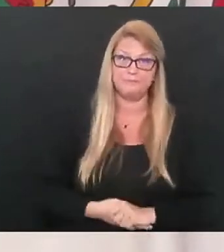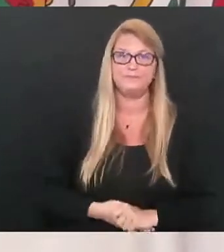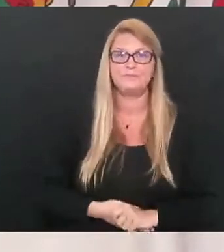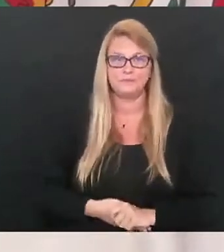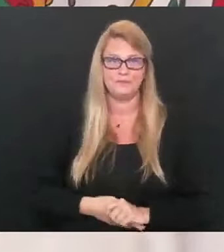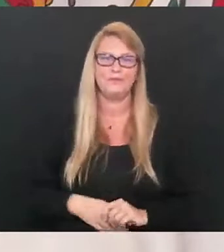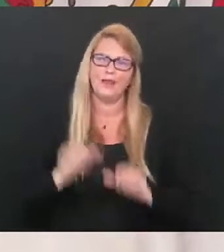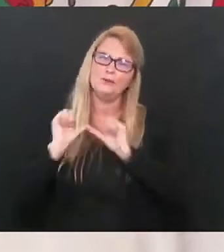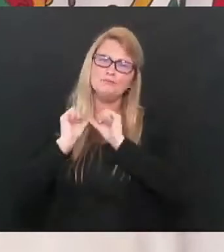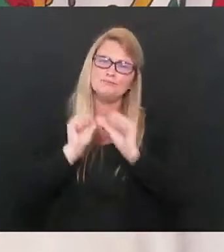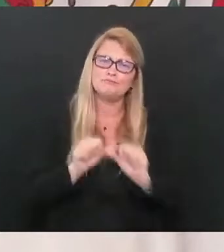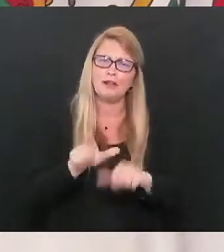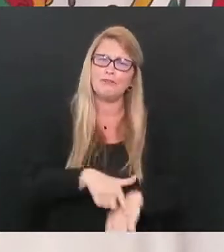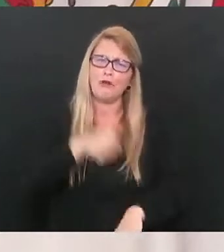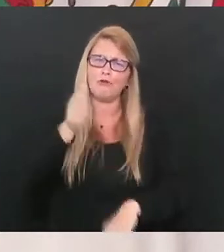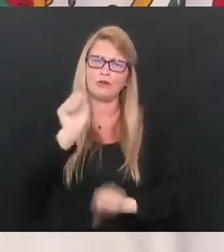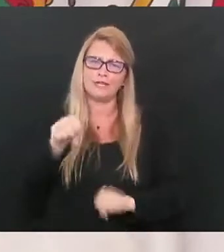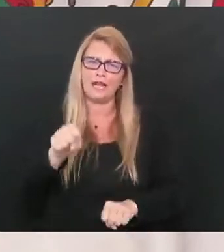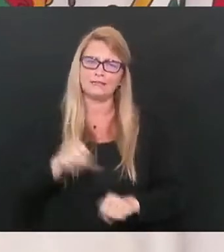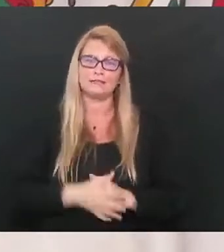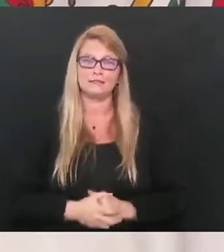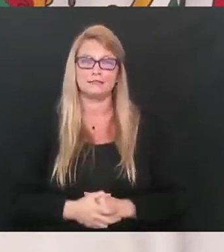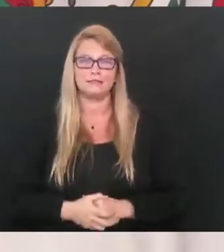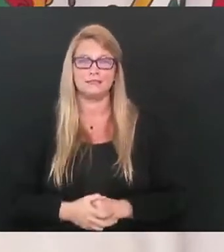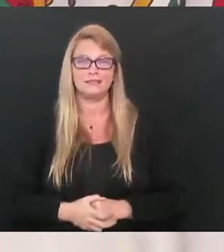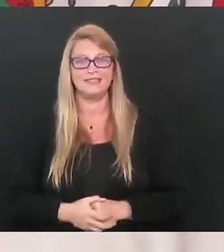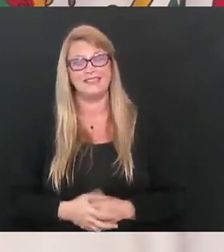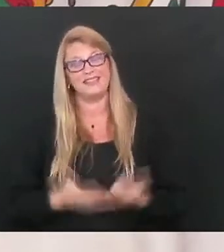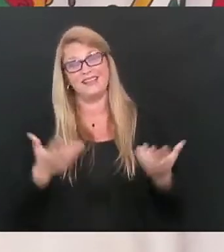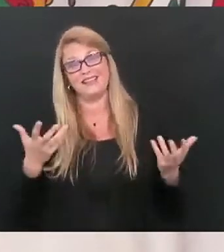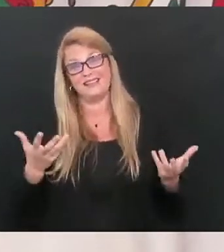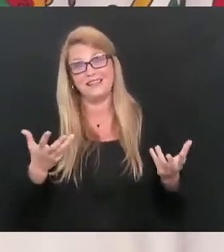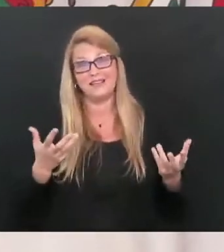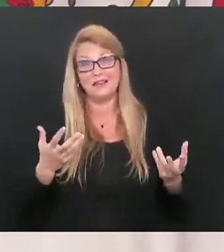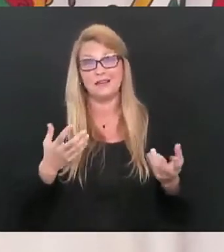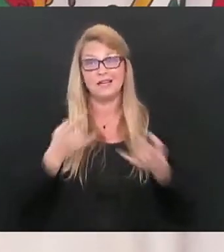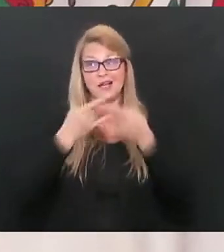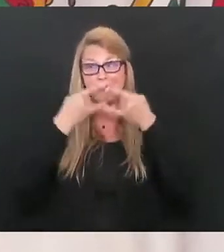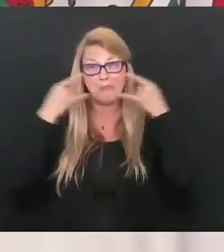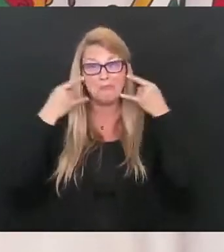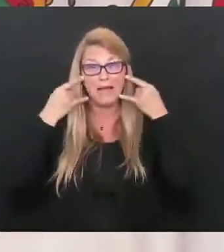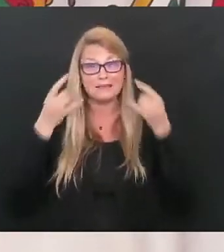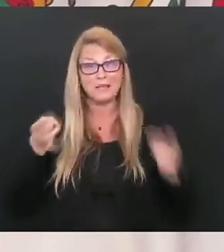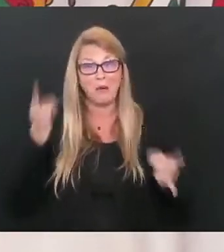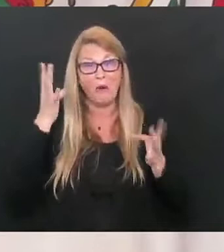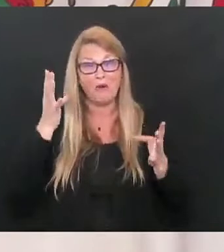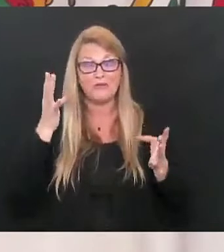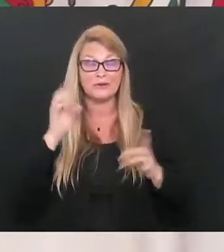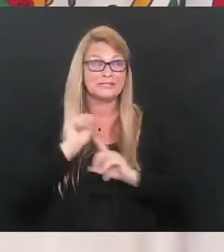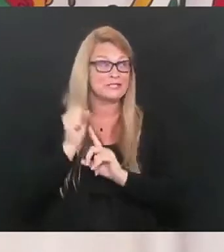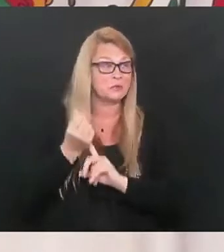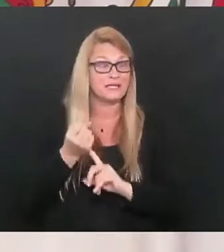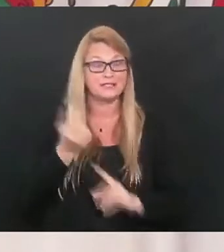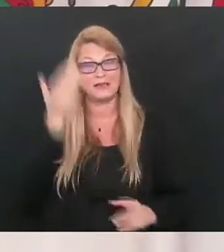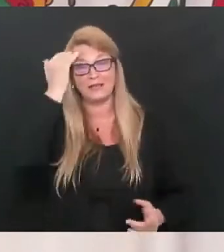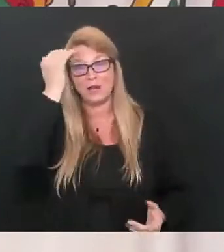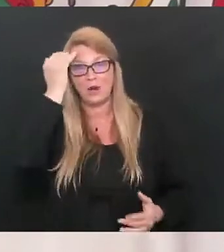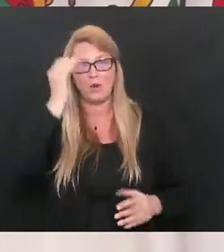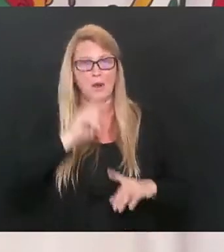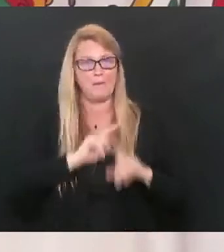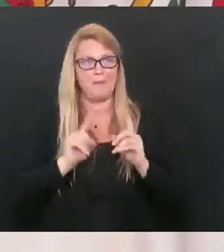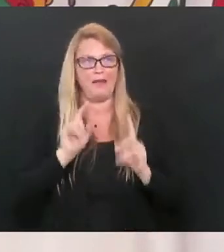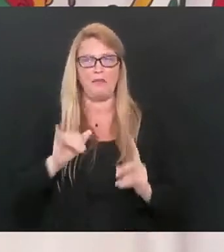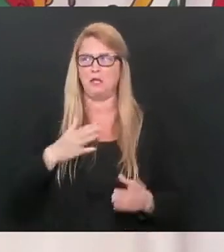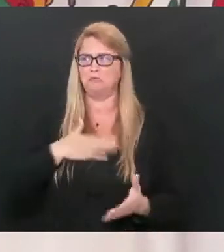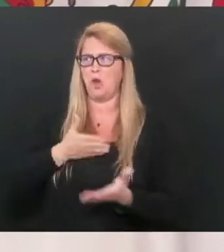to do it for a little bit longer. How much of an inconvenience could that possibly be? I mean, to sit back and say, that's my